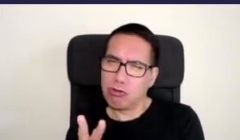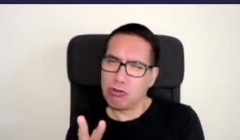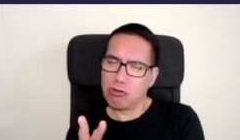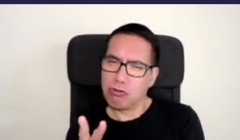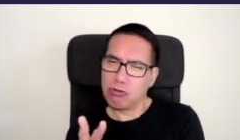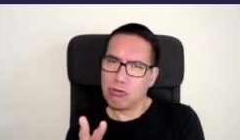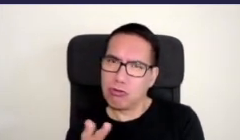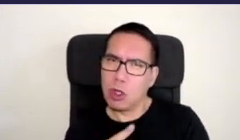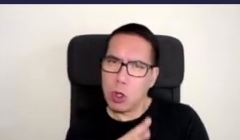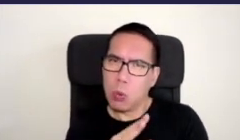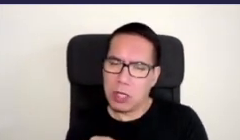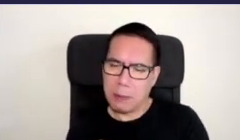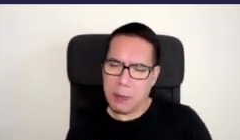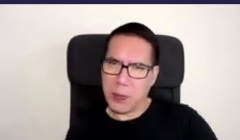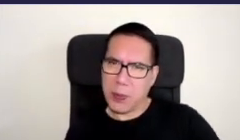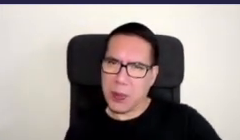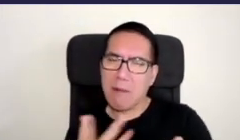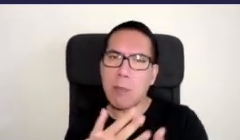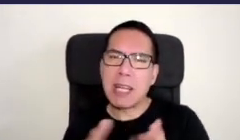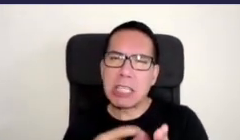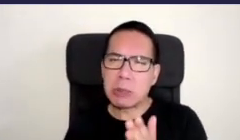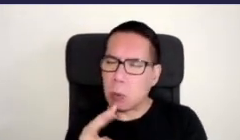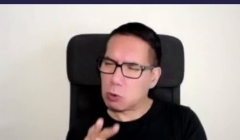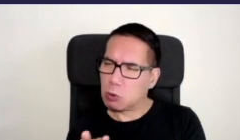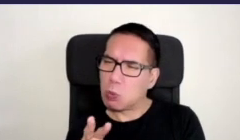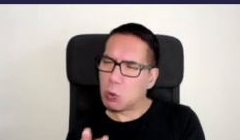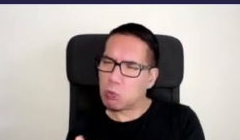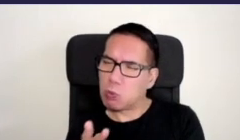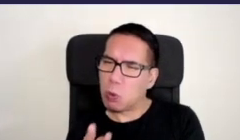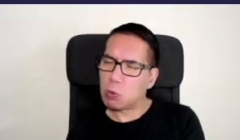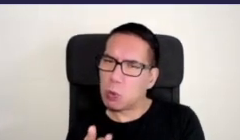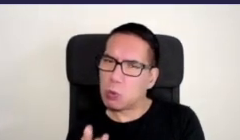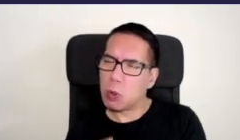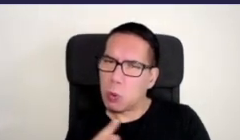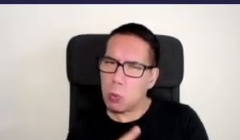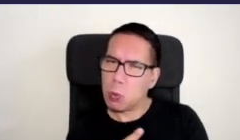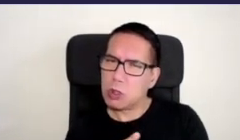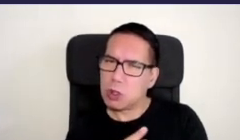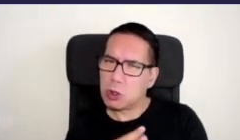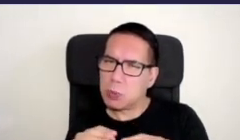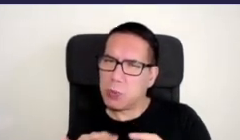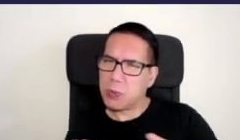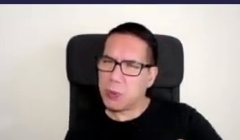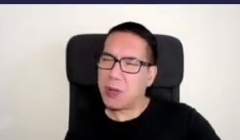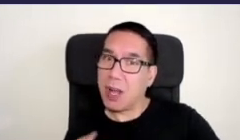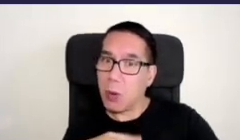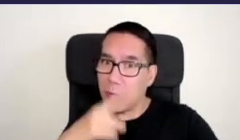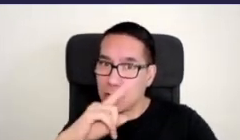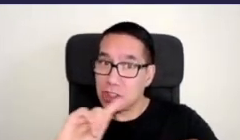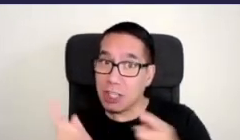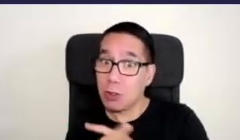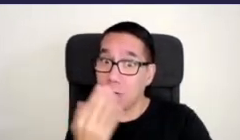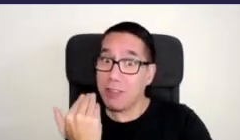many many many years and we were able to turn it into this